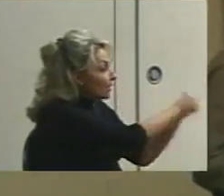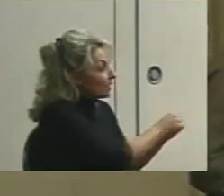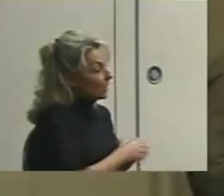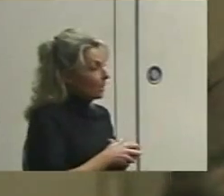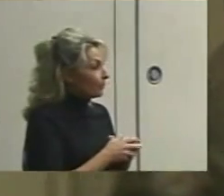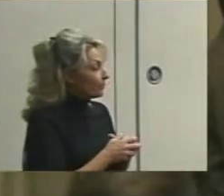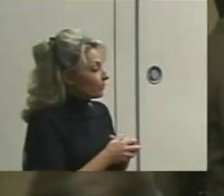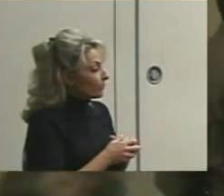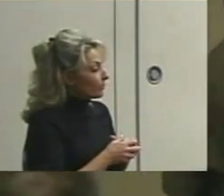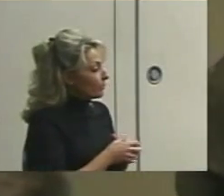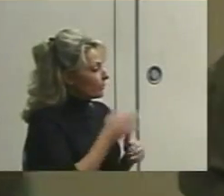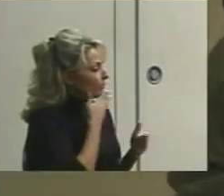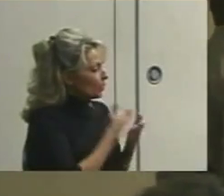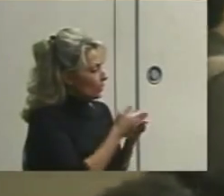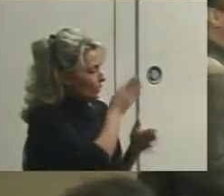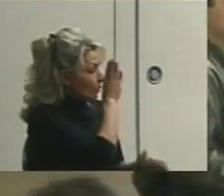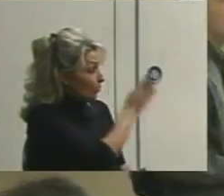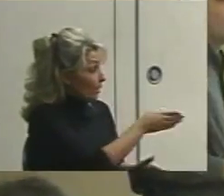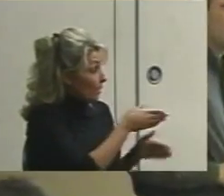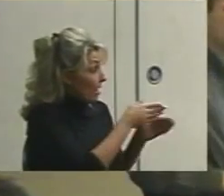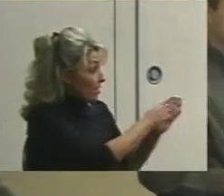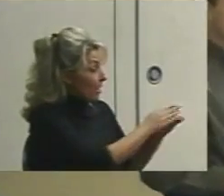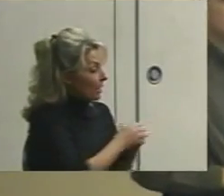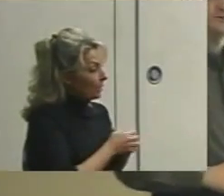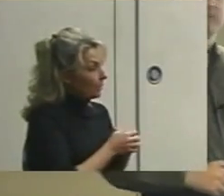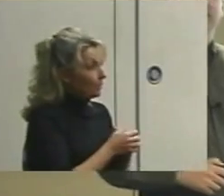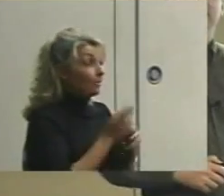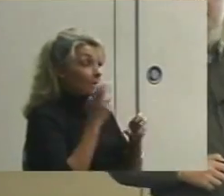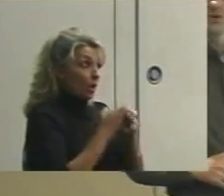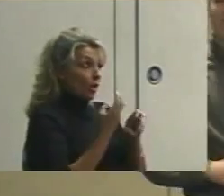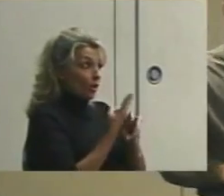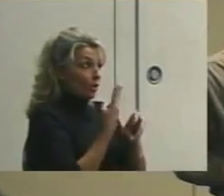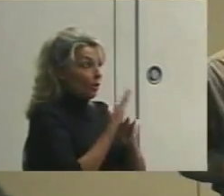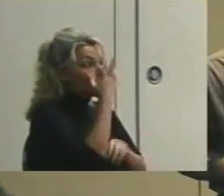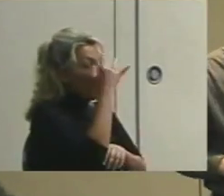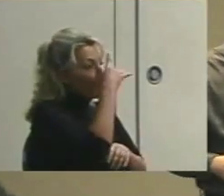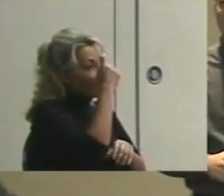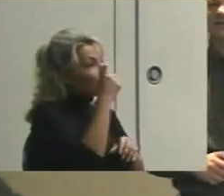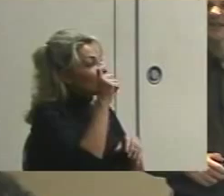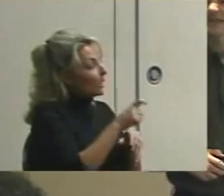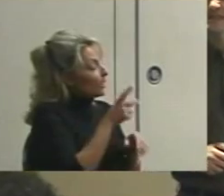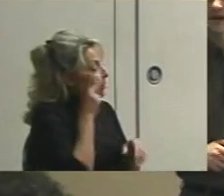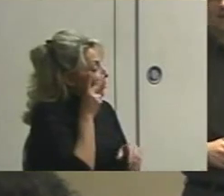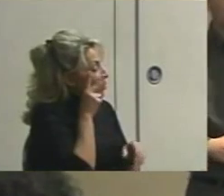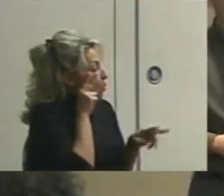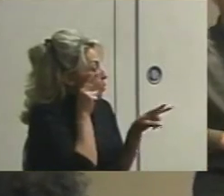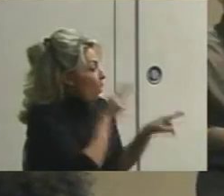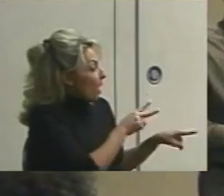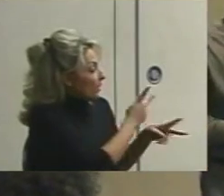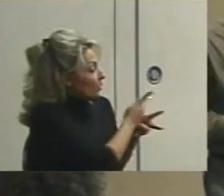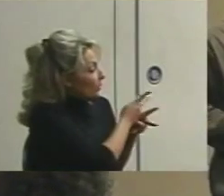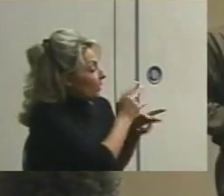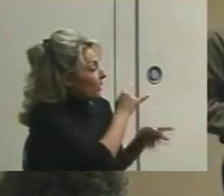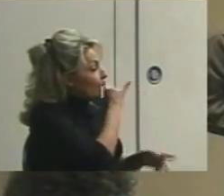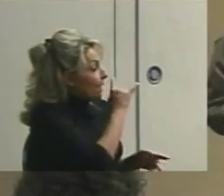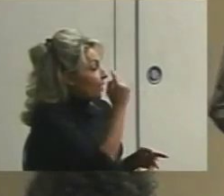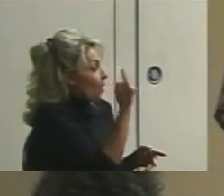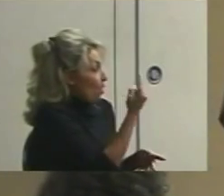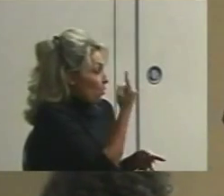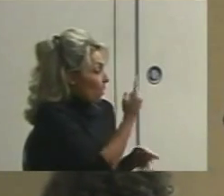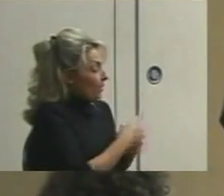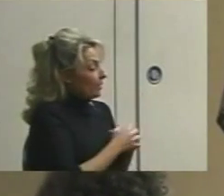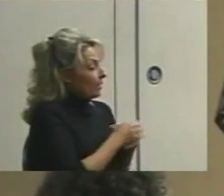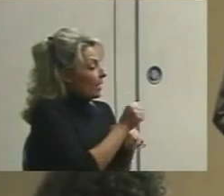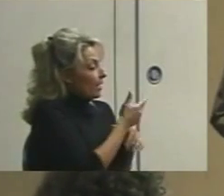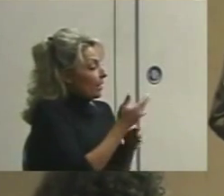Great, great direct method. Hard to use because you have to look at the kid the entire time. And anything